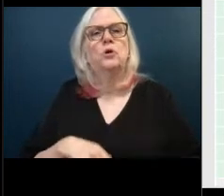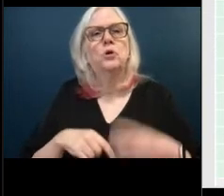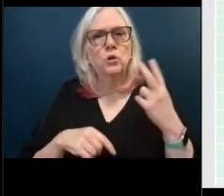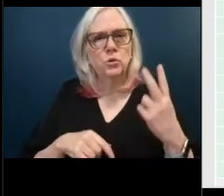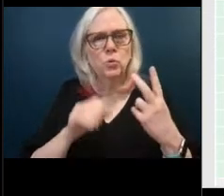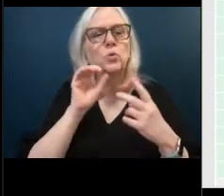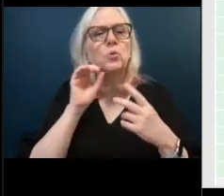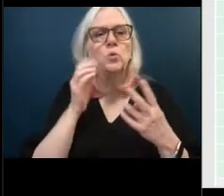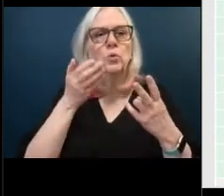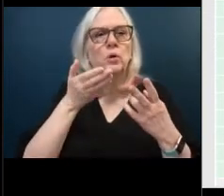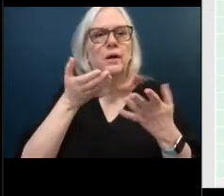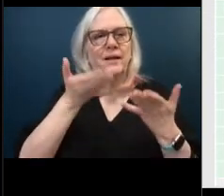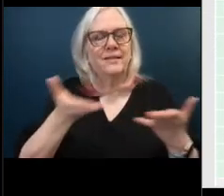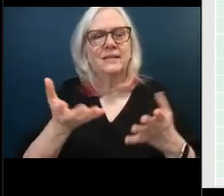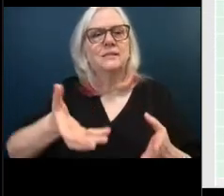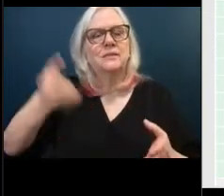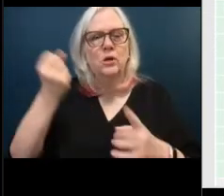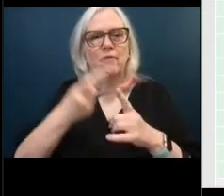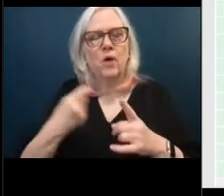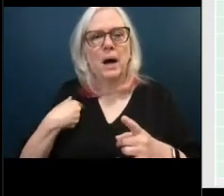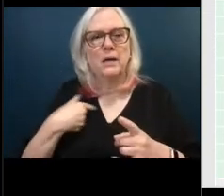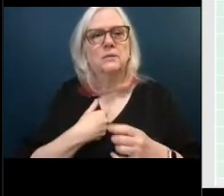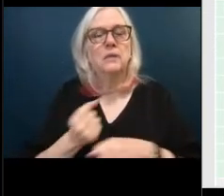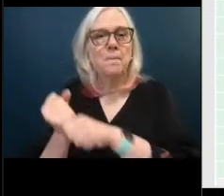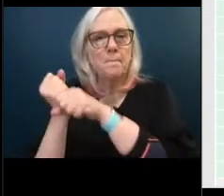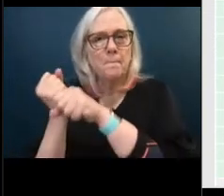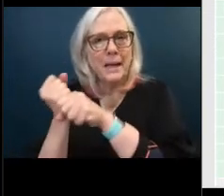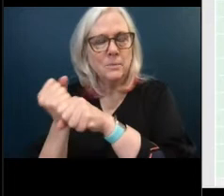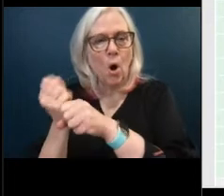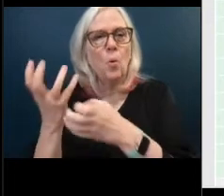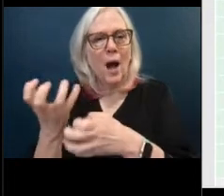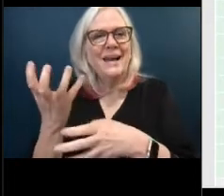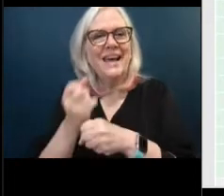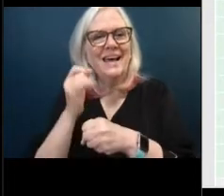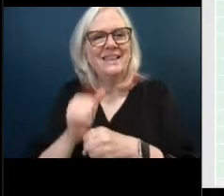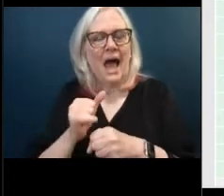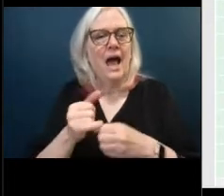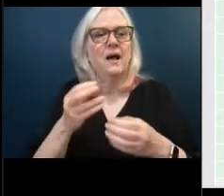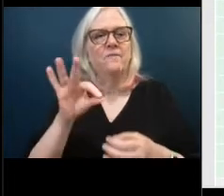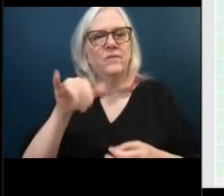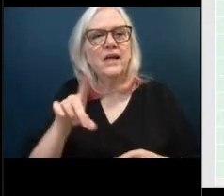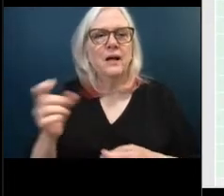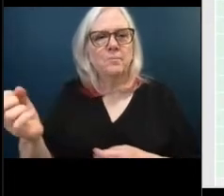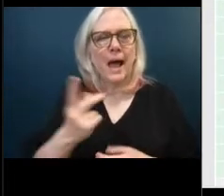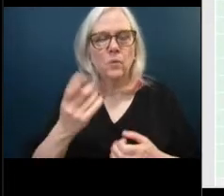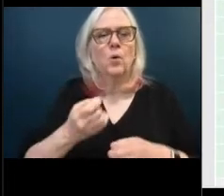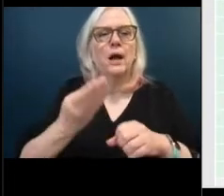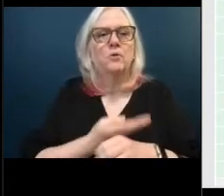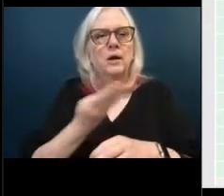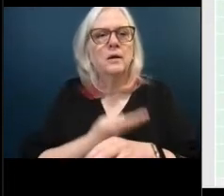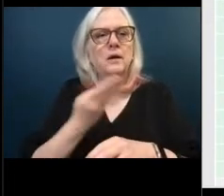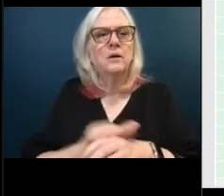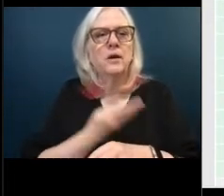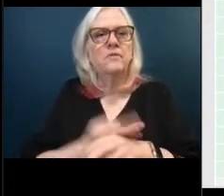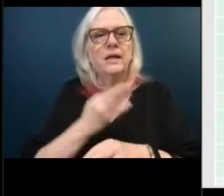us. We want to see restored. Baseball, we want to get that diamond back and we want to get diving boats. want to renovate that pool. Y'all made it a kiddie pool. You all